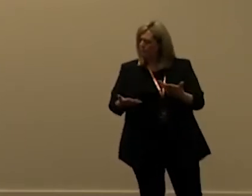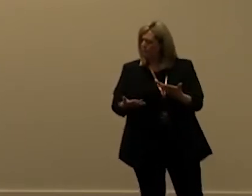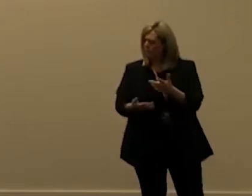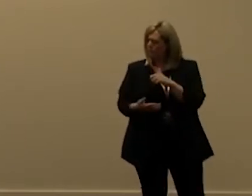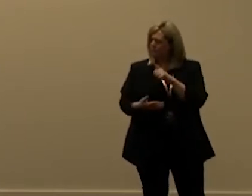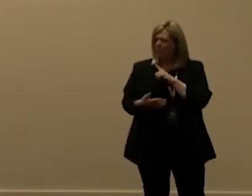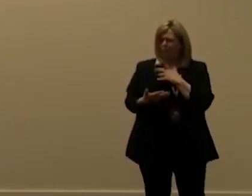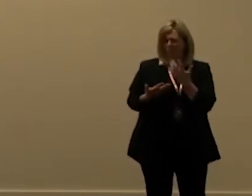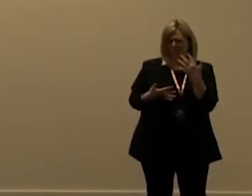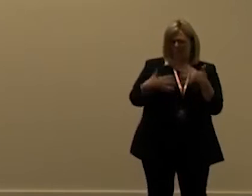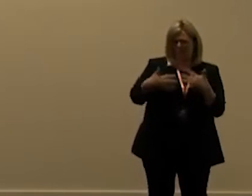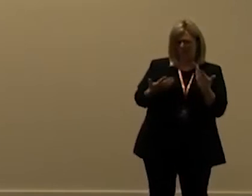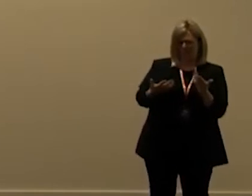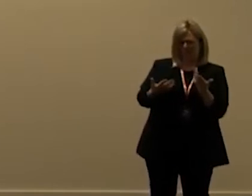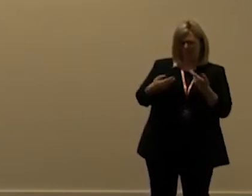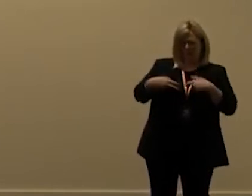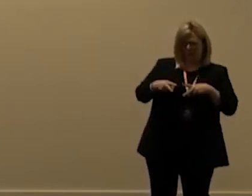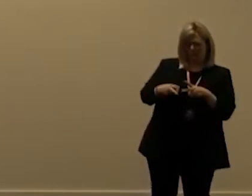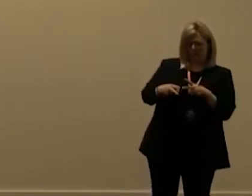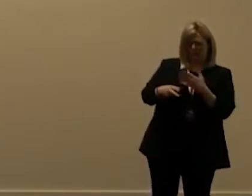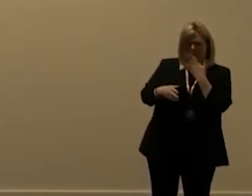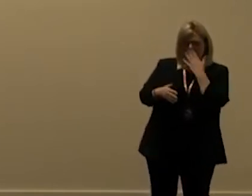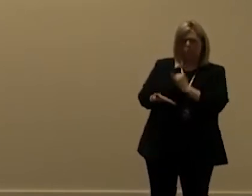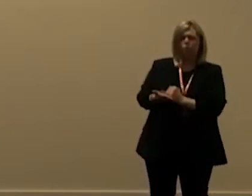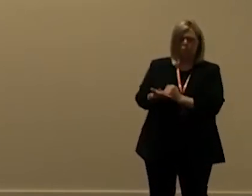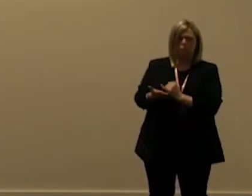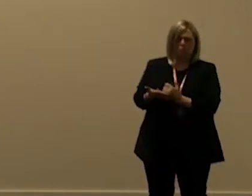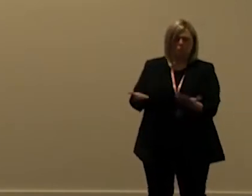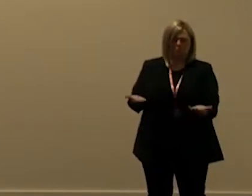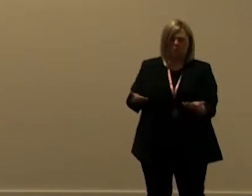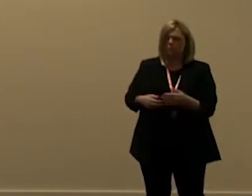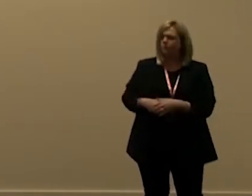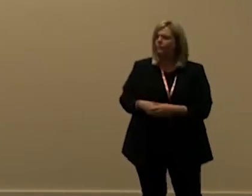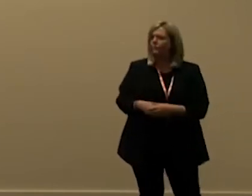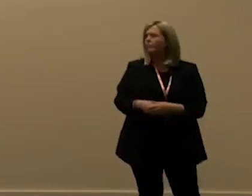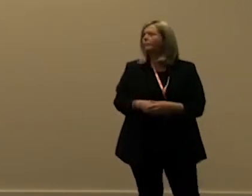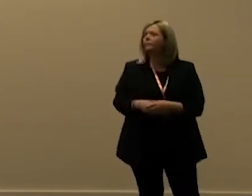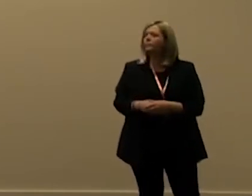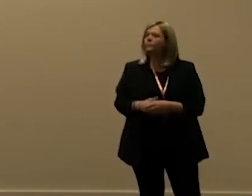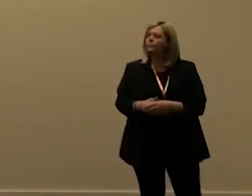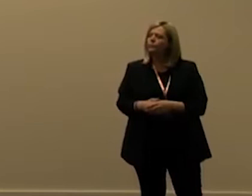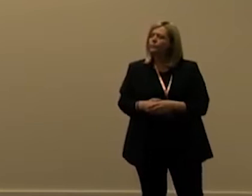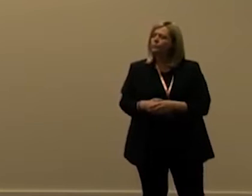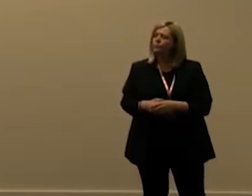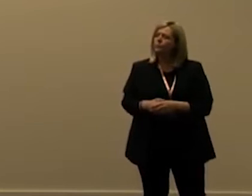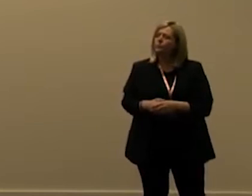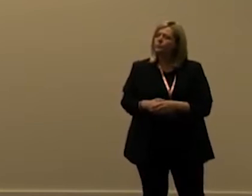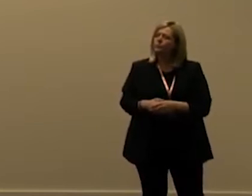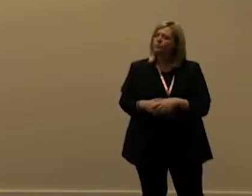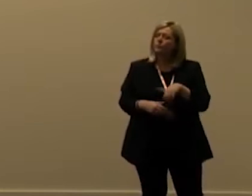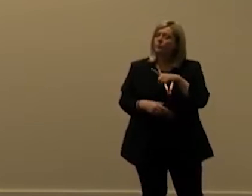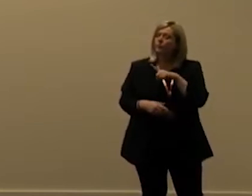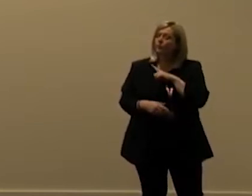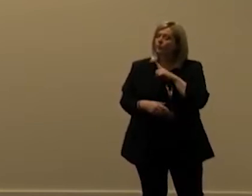the way that they calculate things are seems to be a bit off um that's why i mentioned that